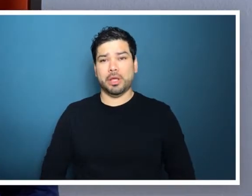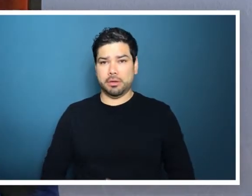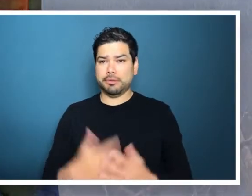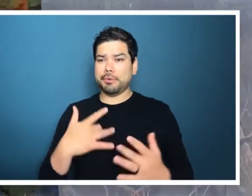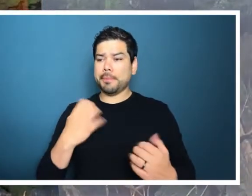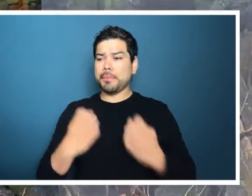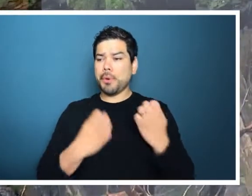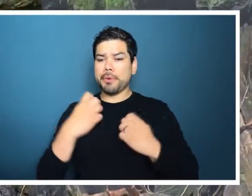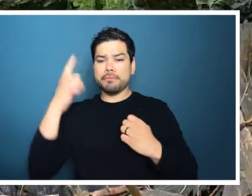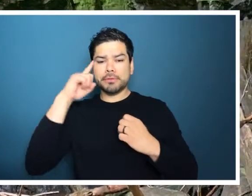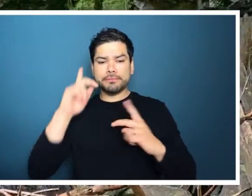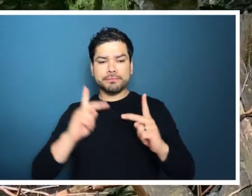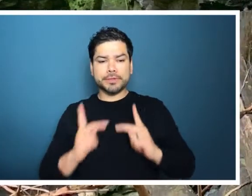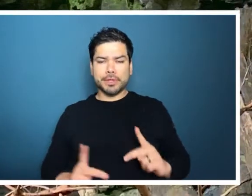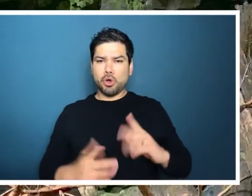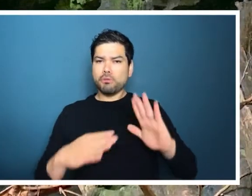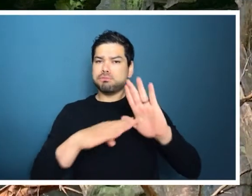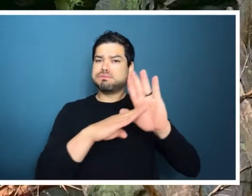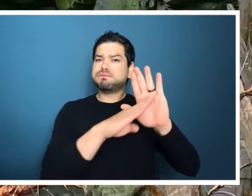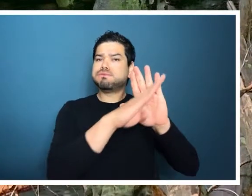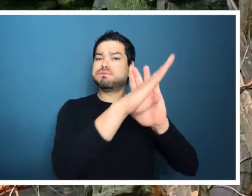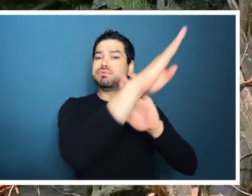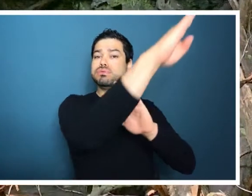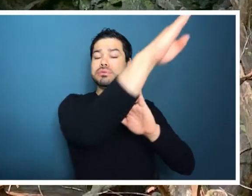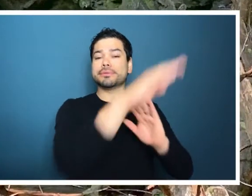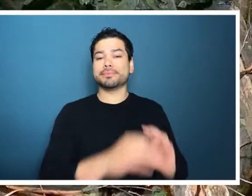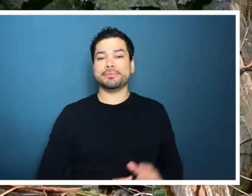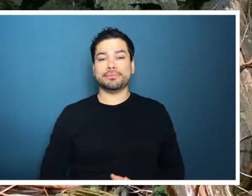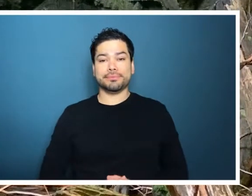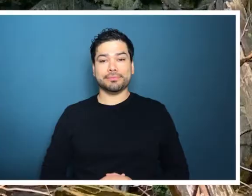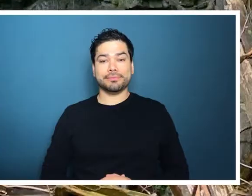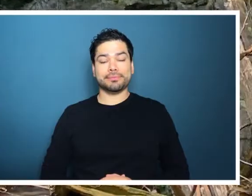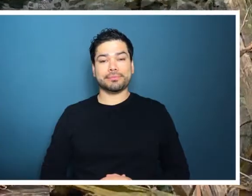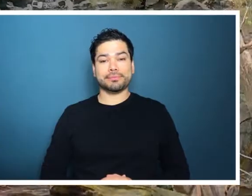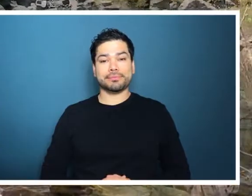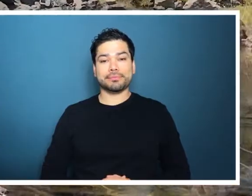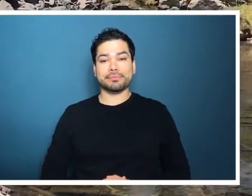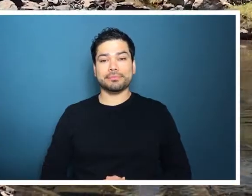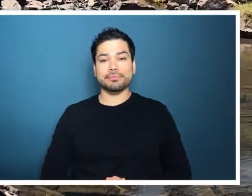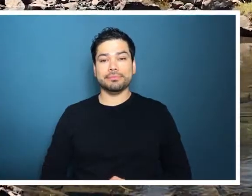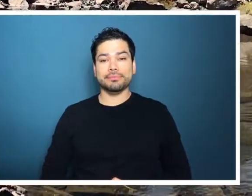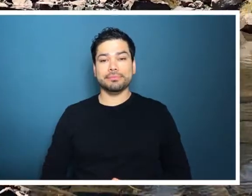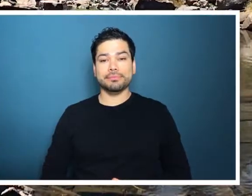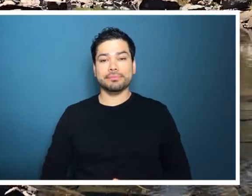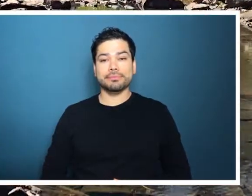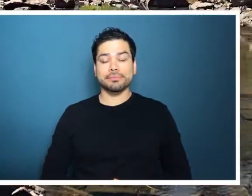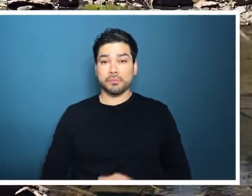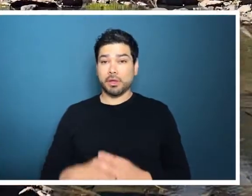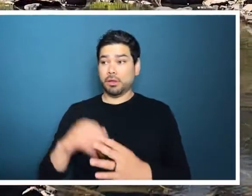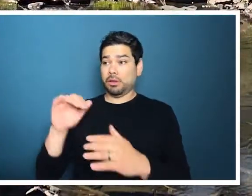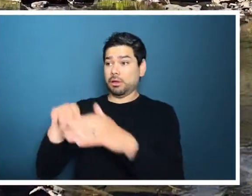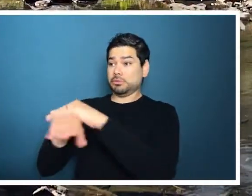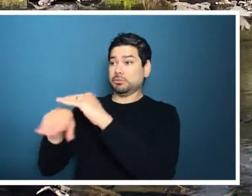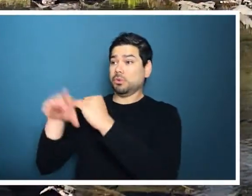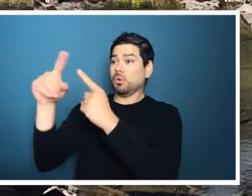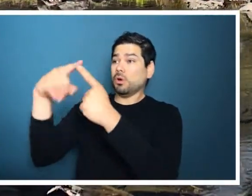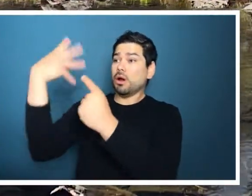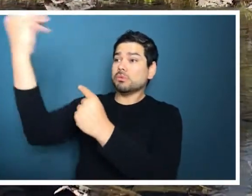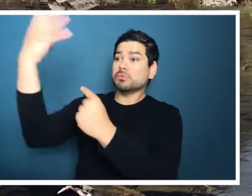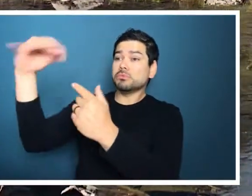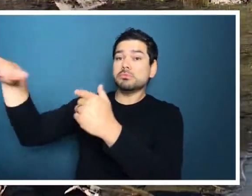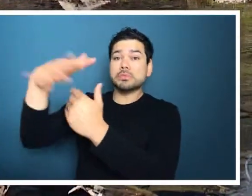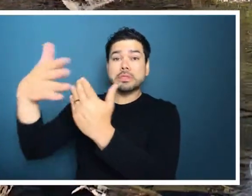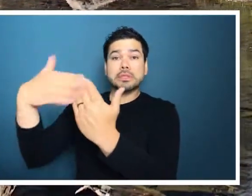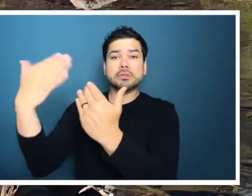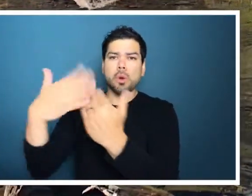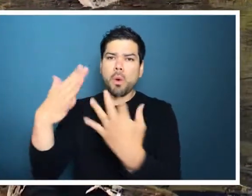I've thrived a lot better. Photos of Katie beneath the waterfall and hiking beside a mountain lake. Having access to the outdoors is so